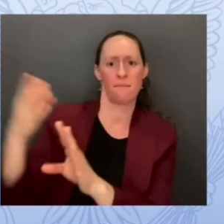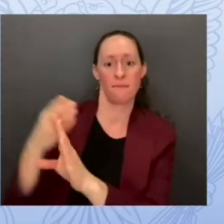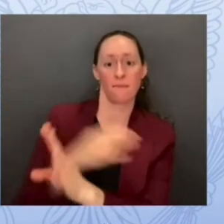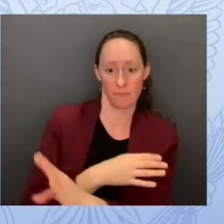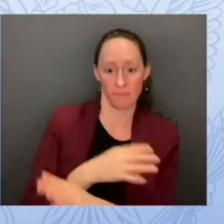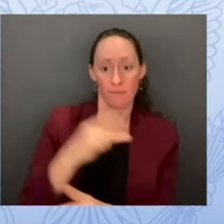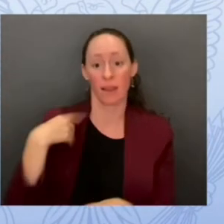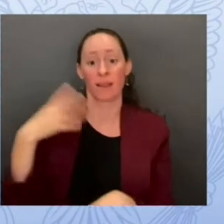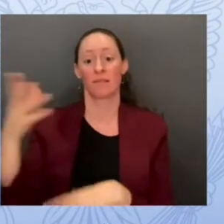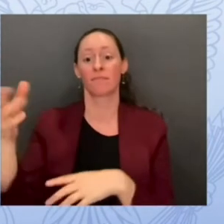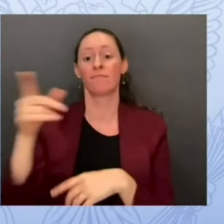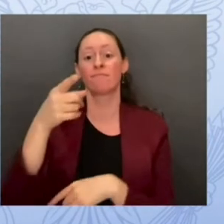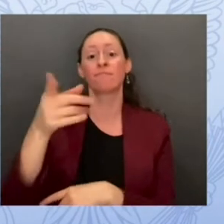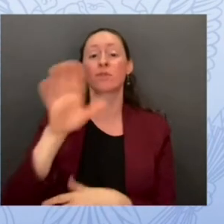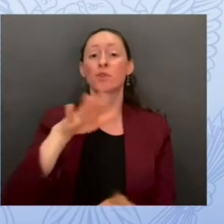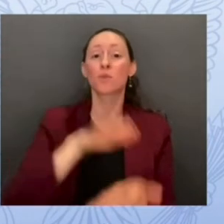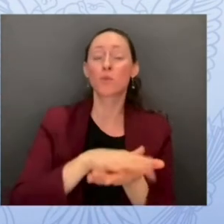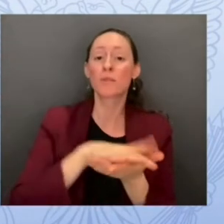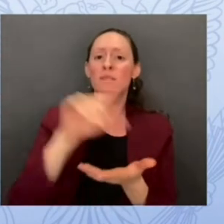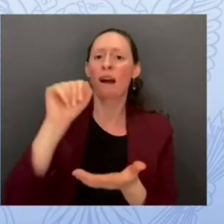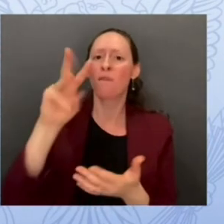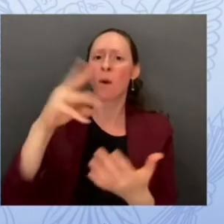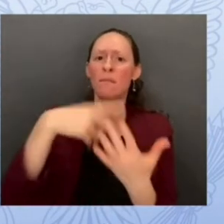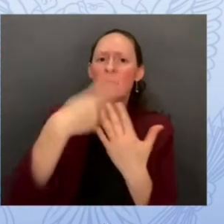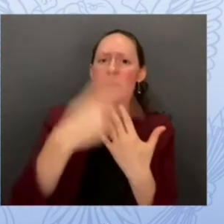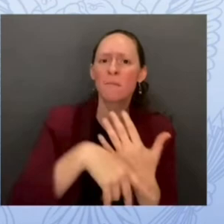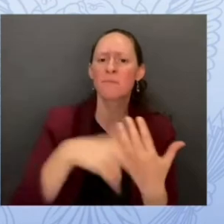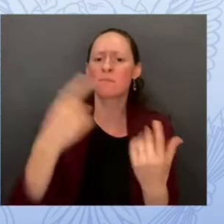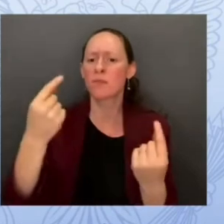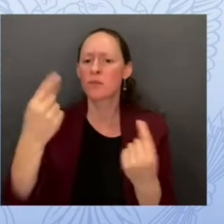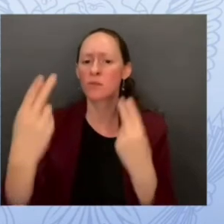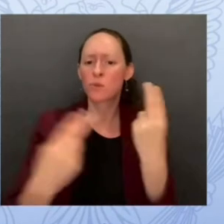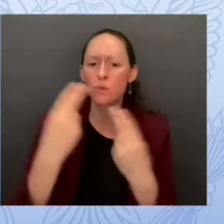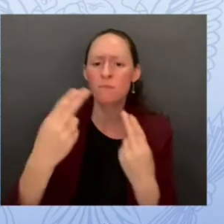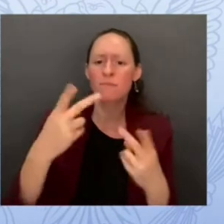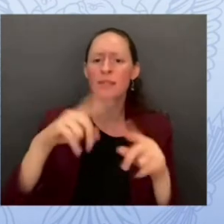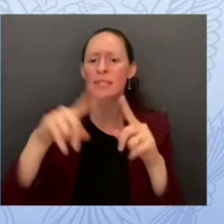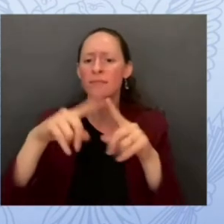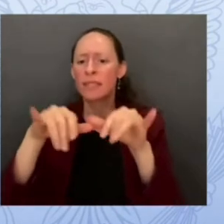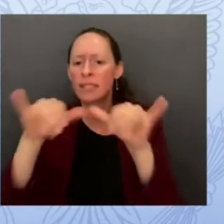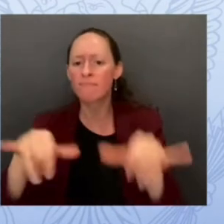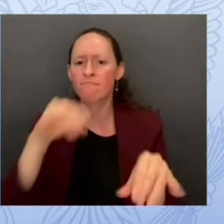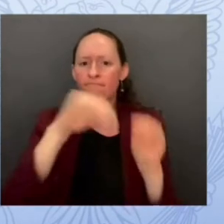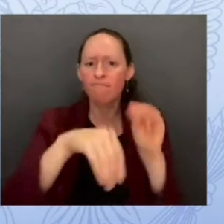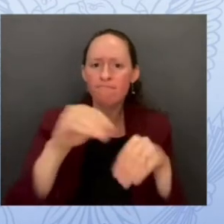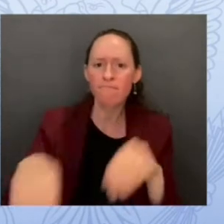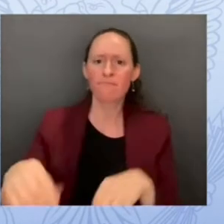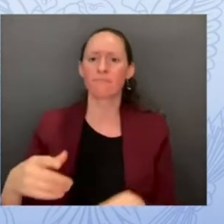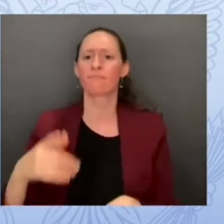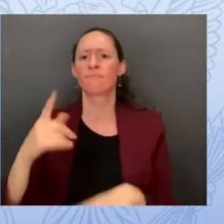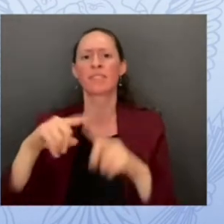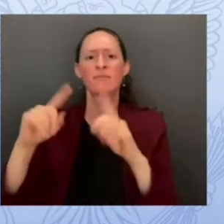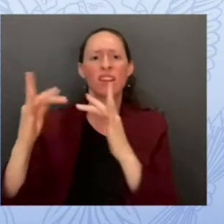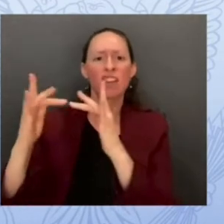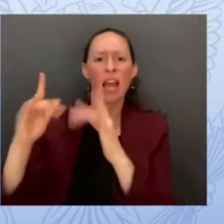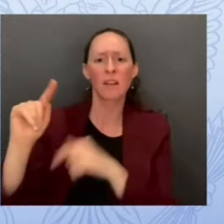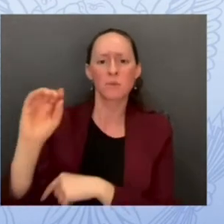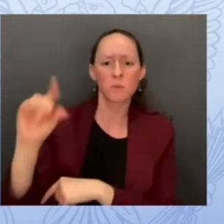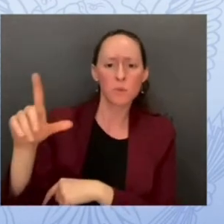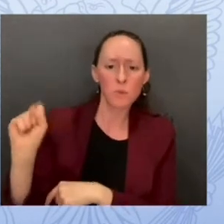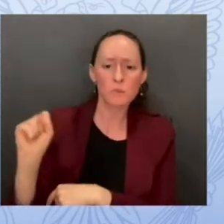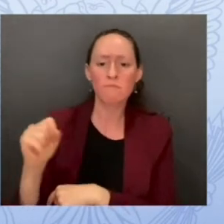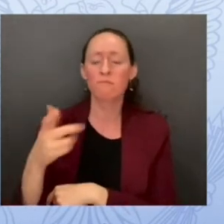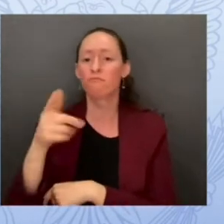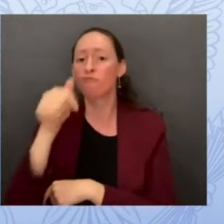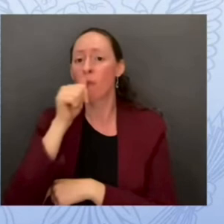education system has increasingly turned to digital tools private sector edtech providers play a more important role